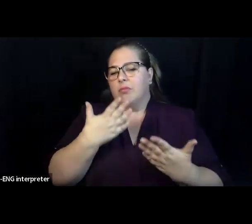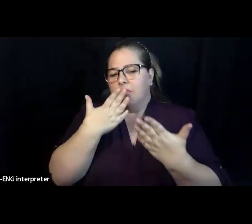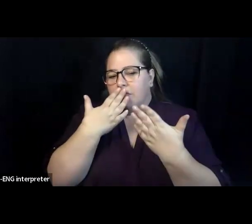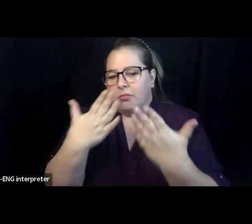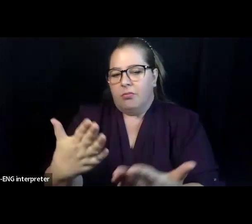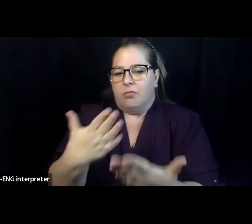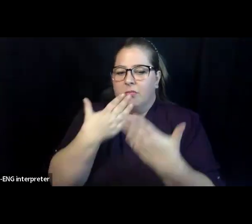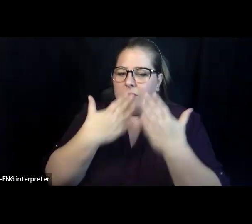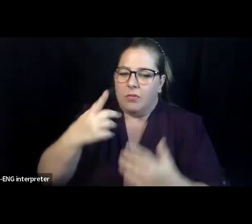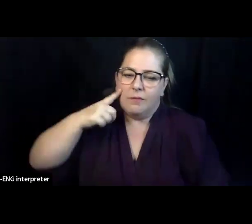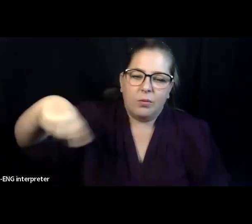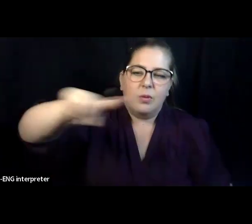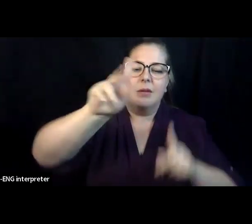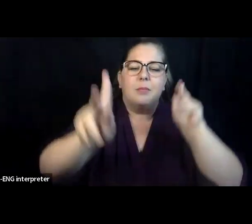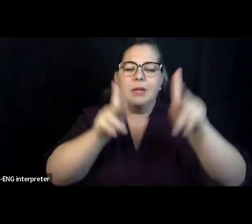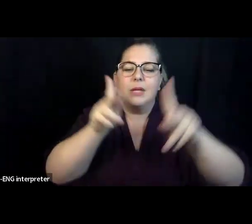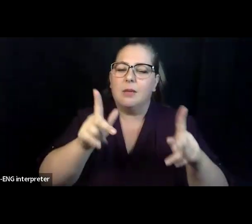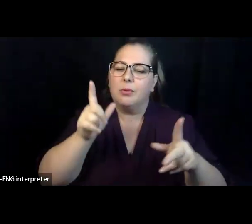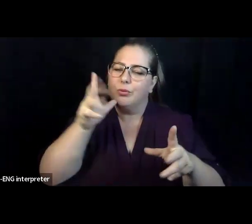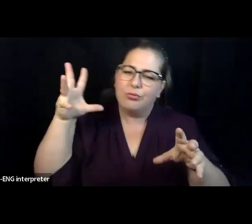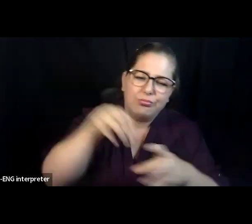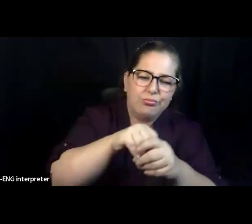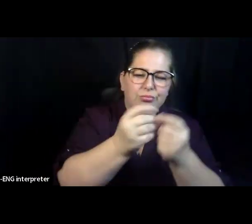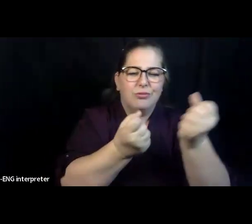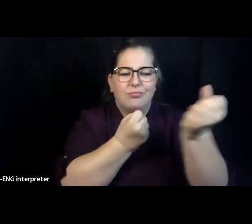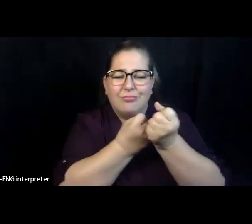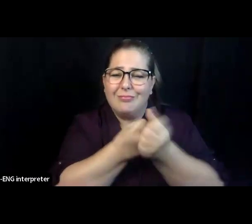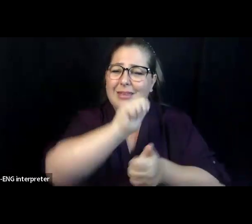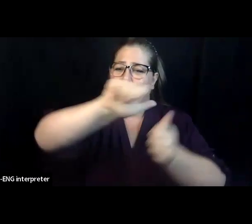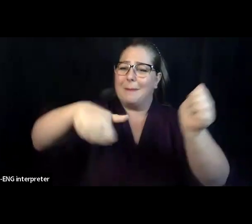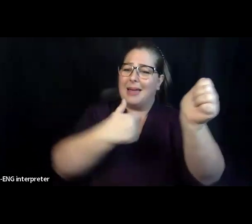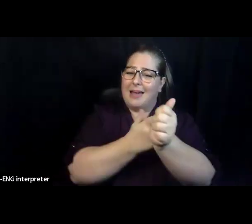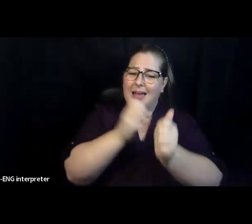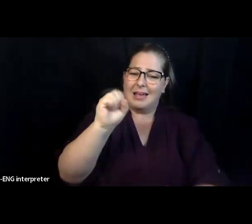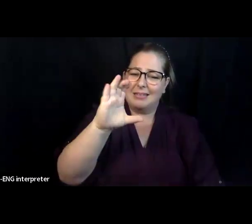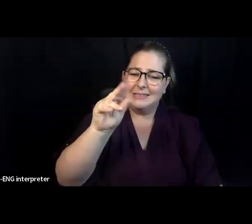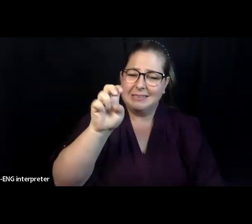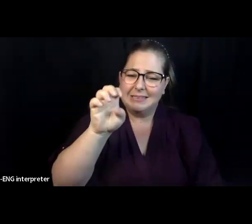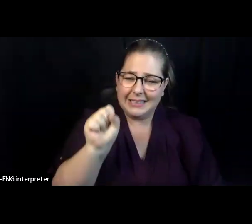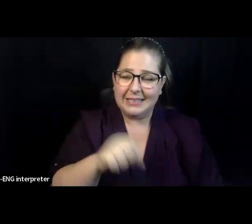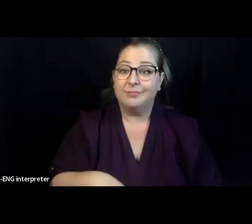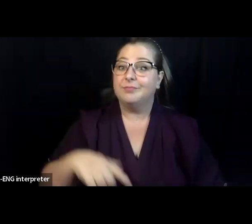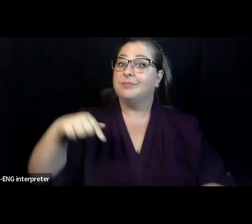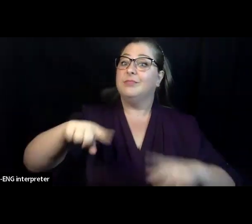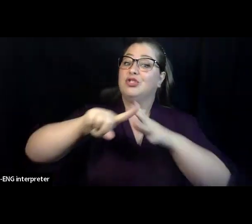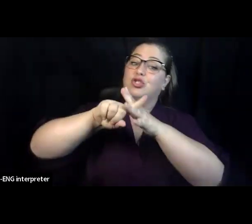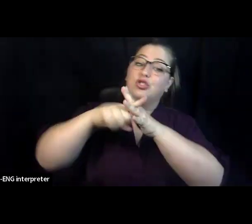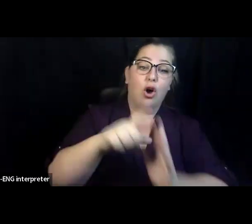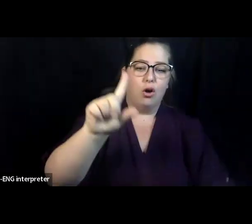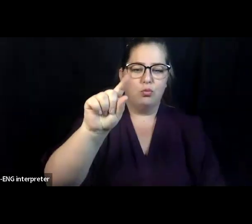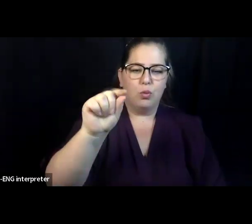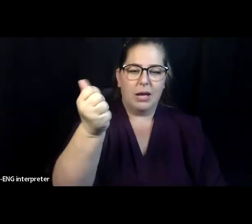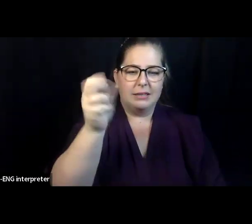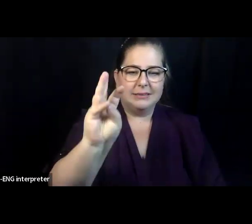with the city of San Francisco passing Prop I with 66% of the vote, which created a dignity fund to support the